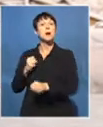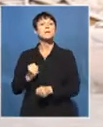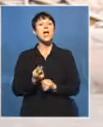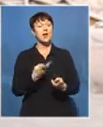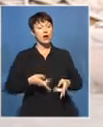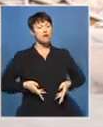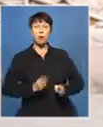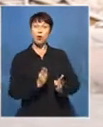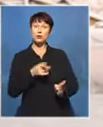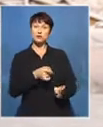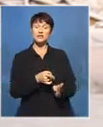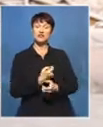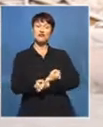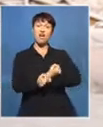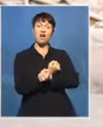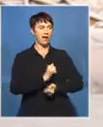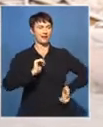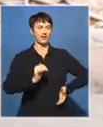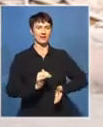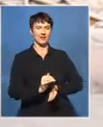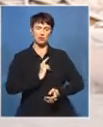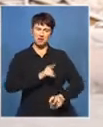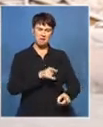already congested roads. Mswande Limbet, SABC News, Pretoria.